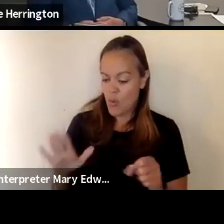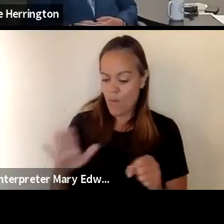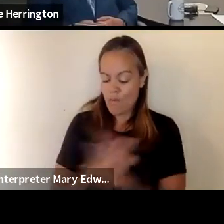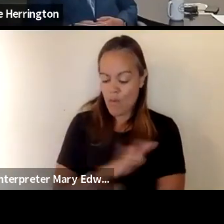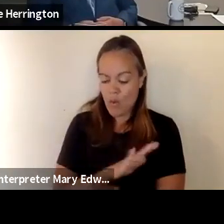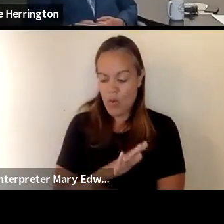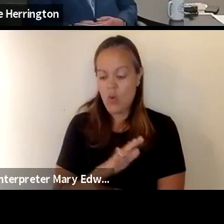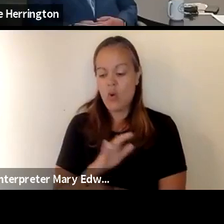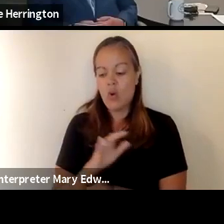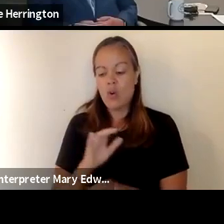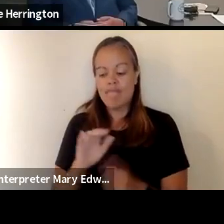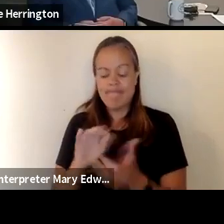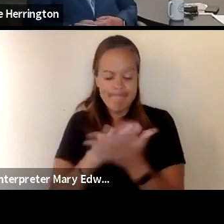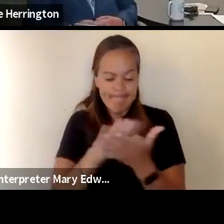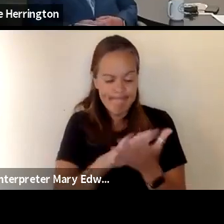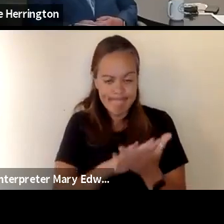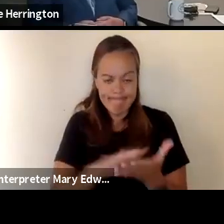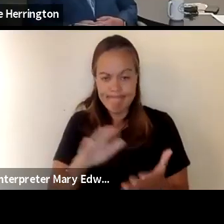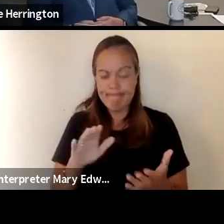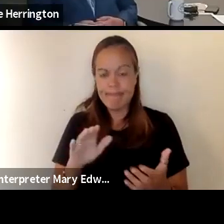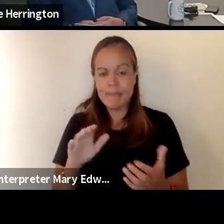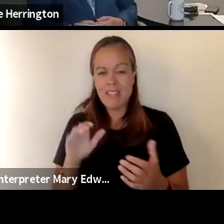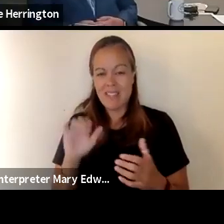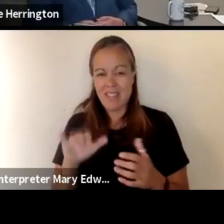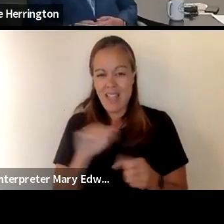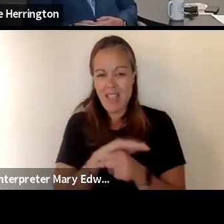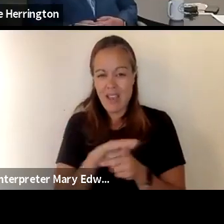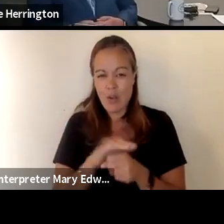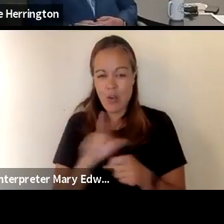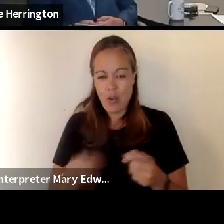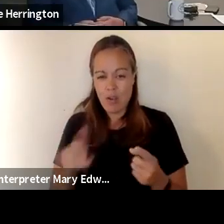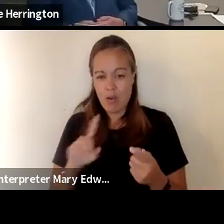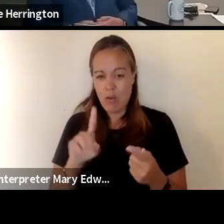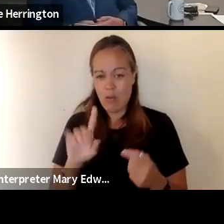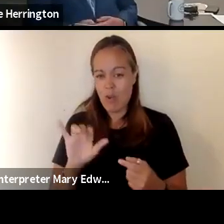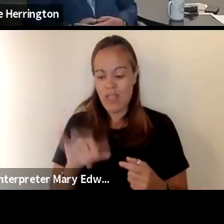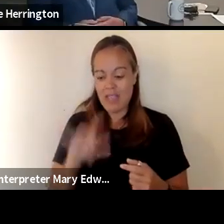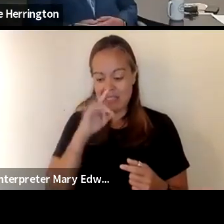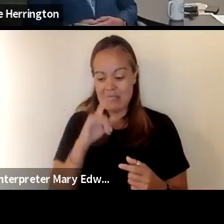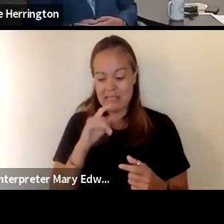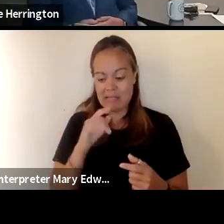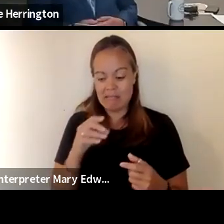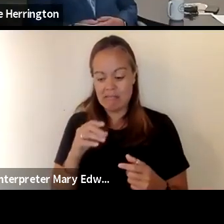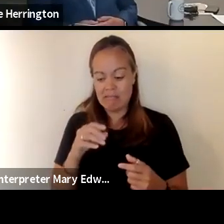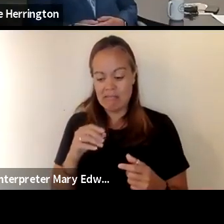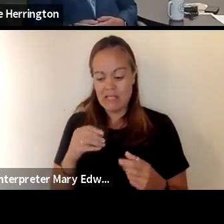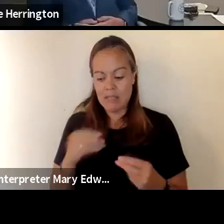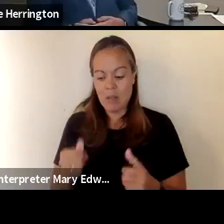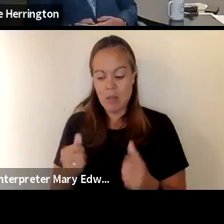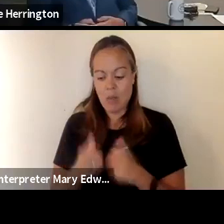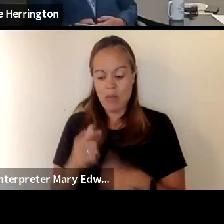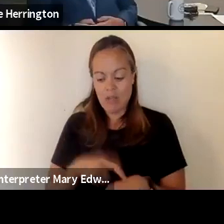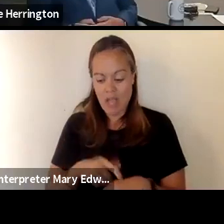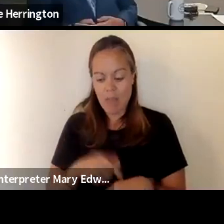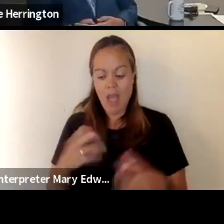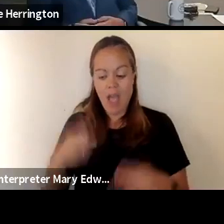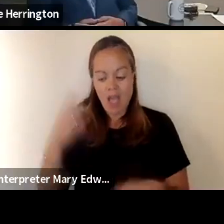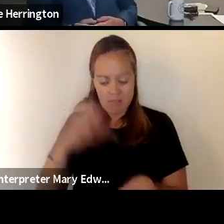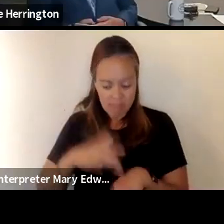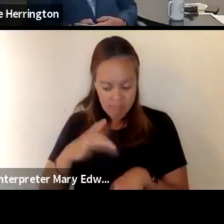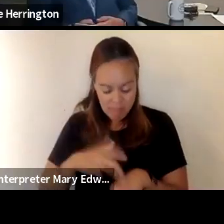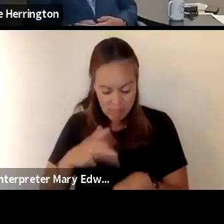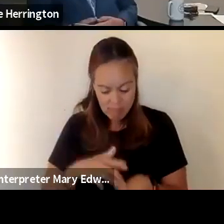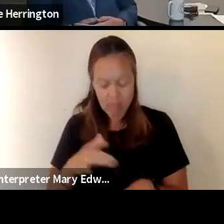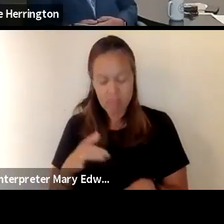disinfection and cleaning of the area where that case spent most of their time so that includes high touch surfaces and their own personal